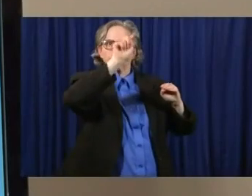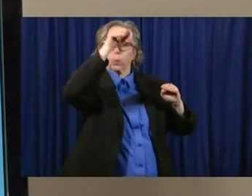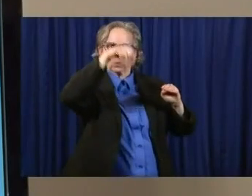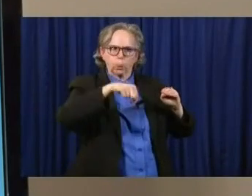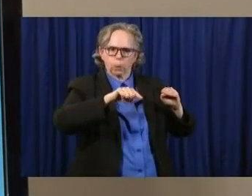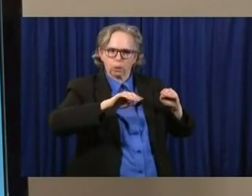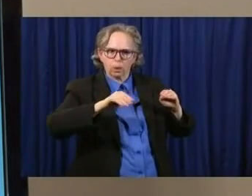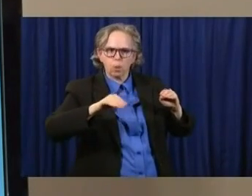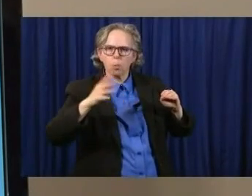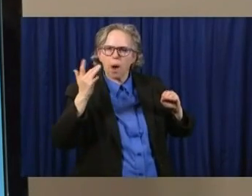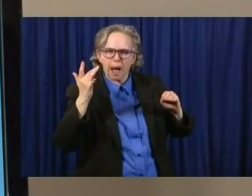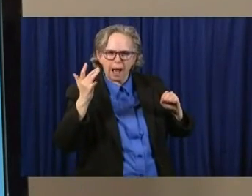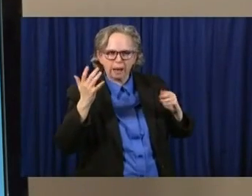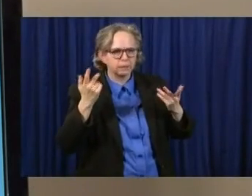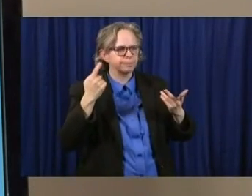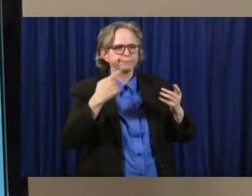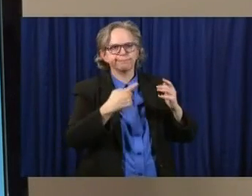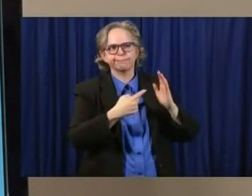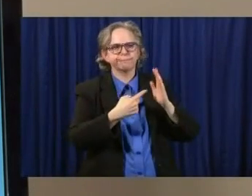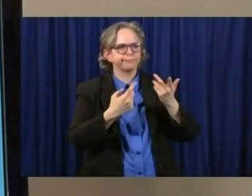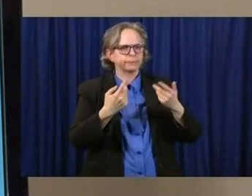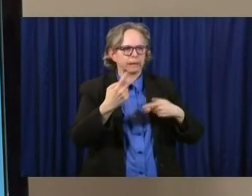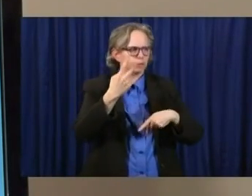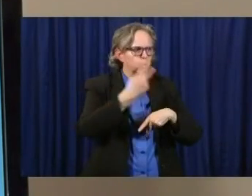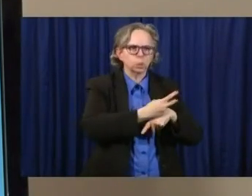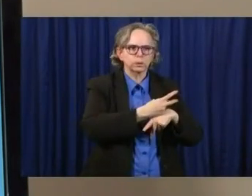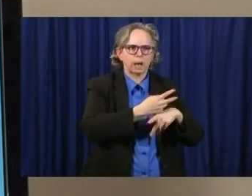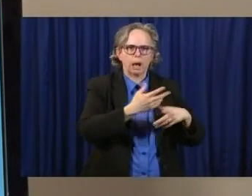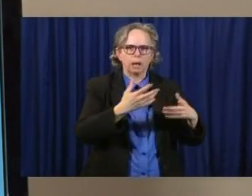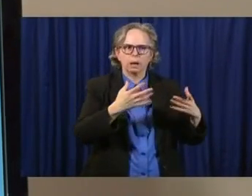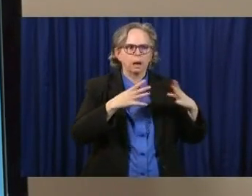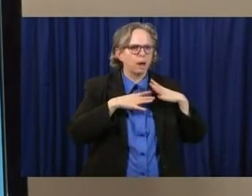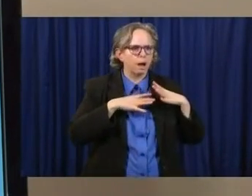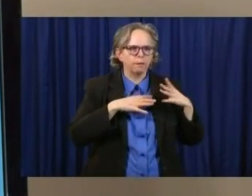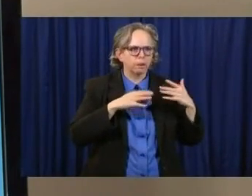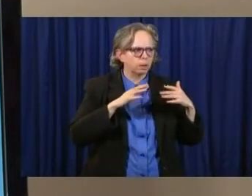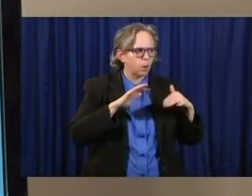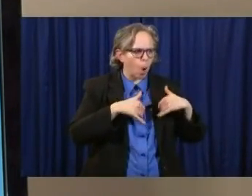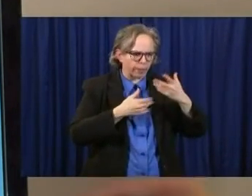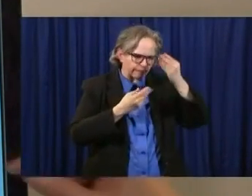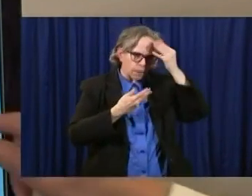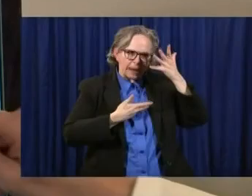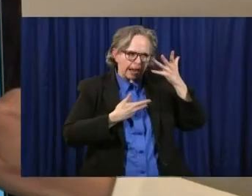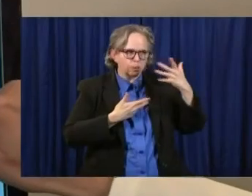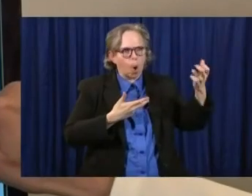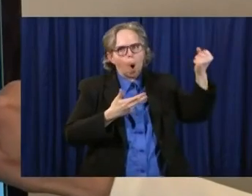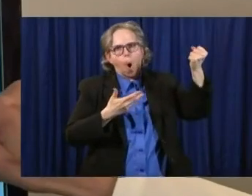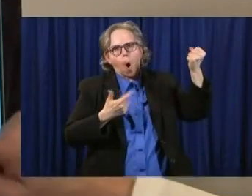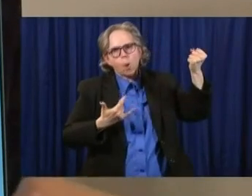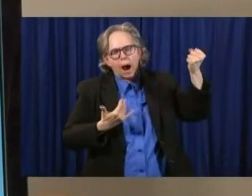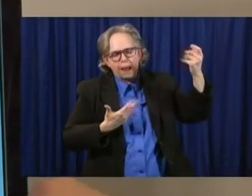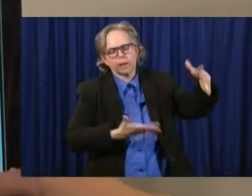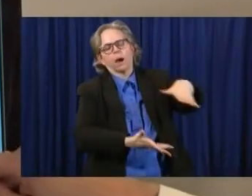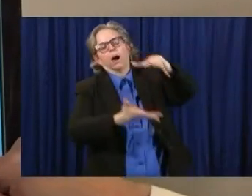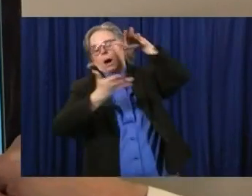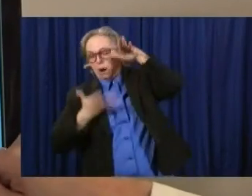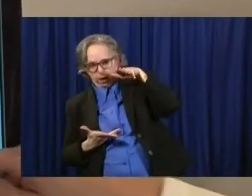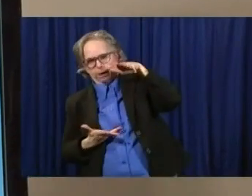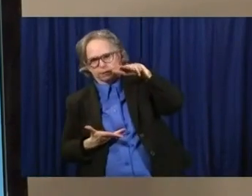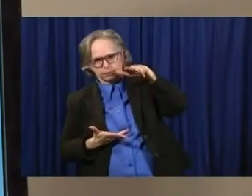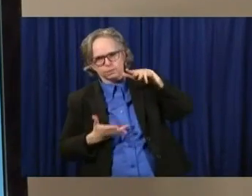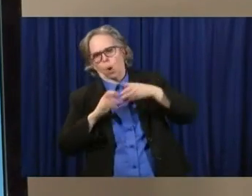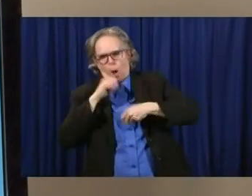days. No system is perfect. So when we really stretch it out and look at trends, this gives us a clearer picture. And as you can see,